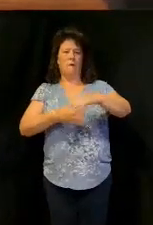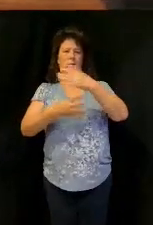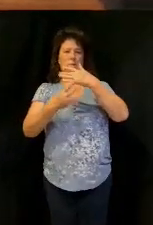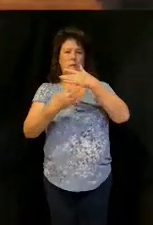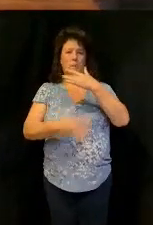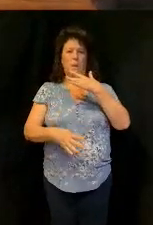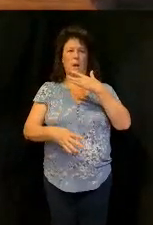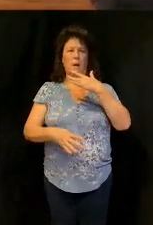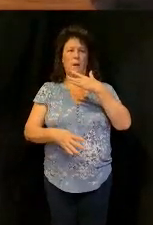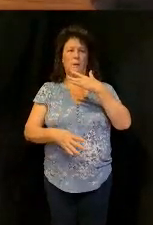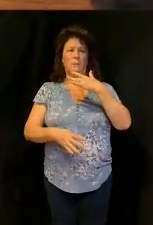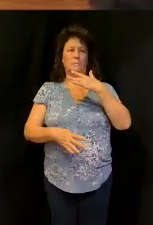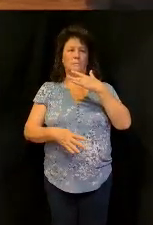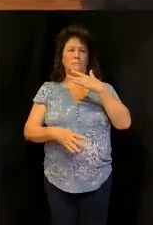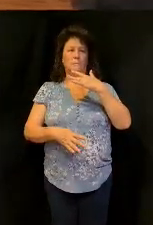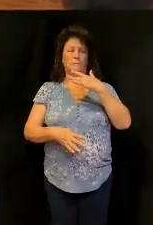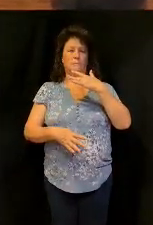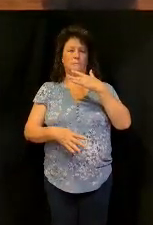especially if it's dislocated wrong.